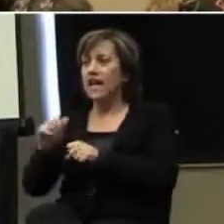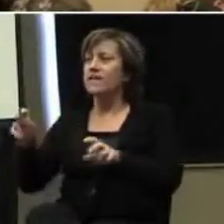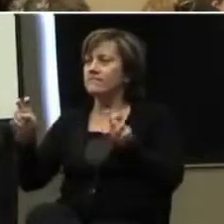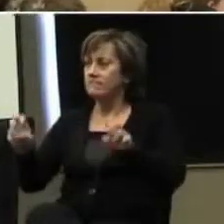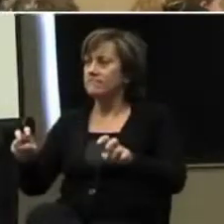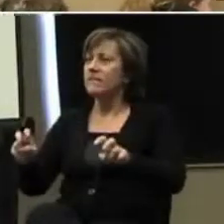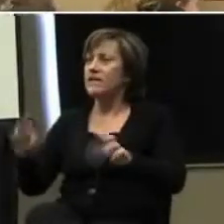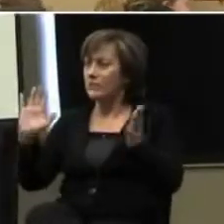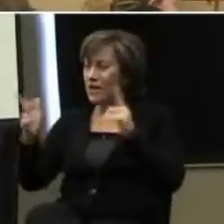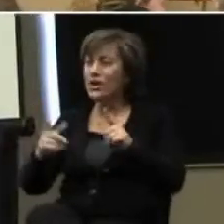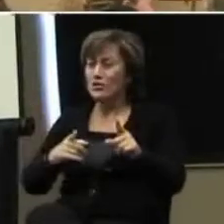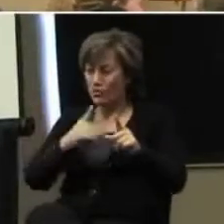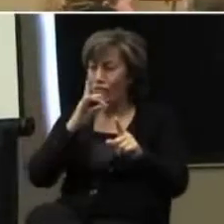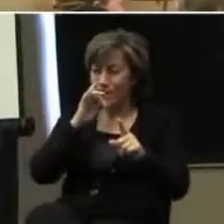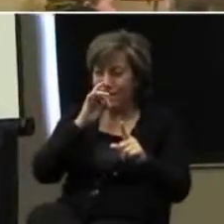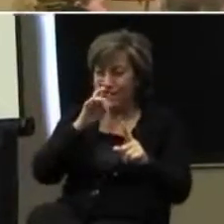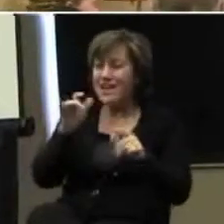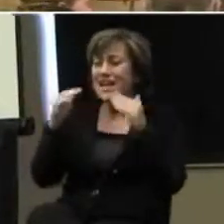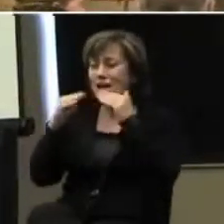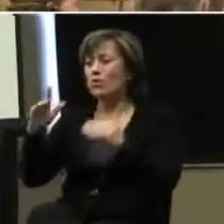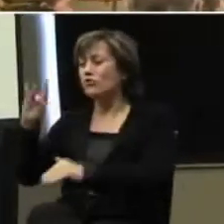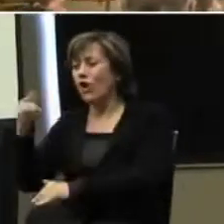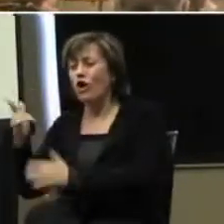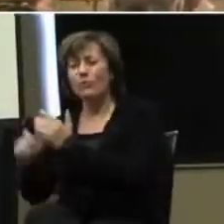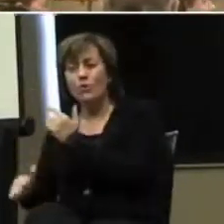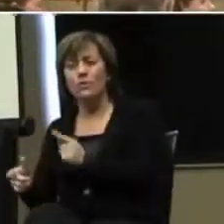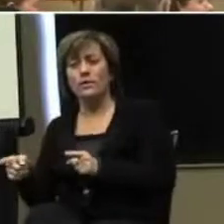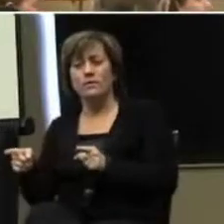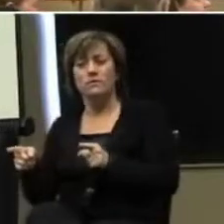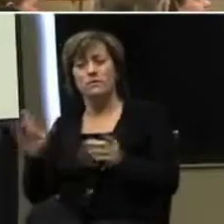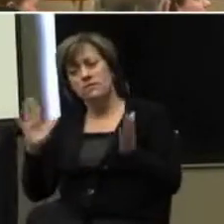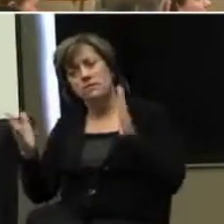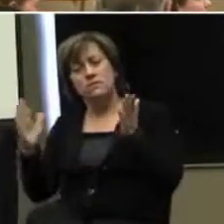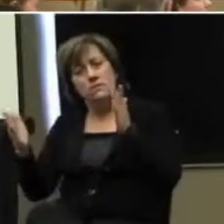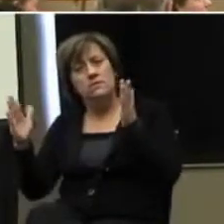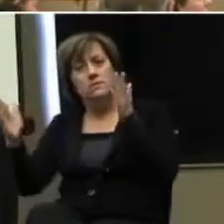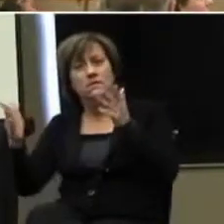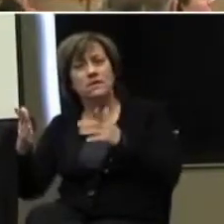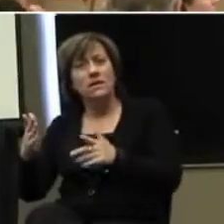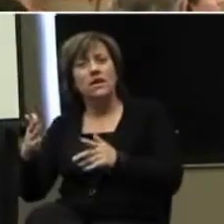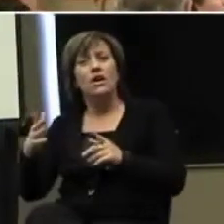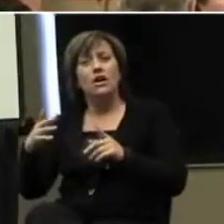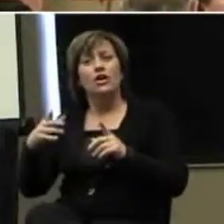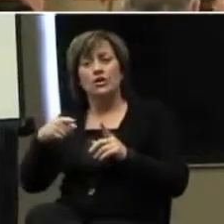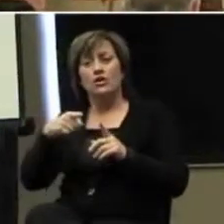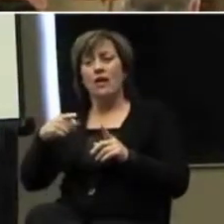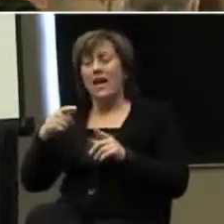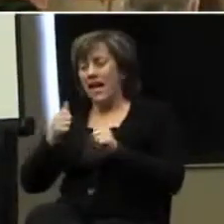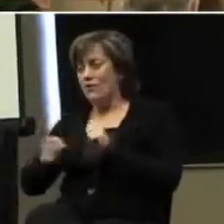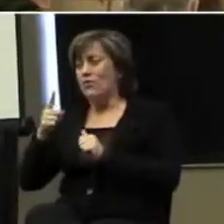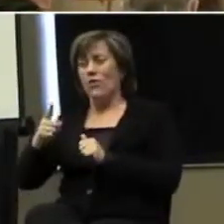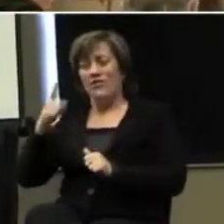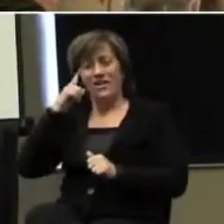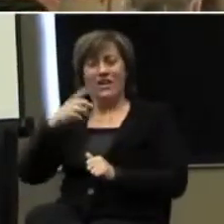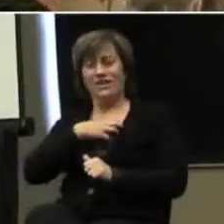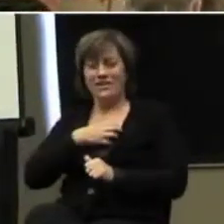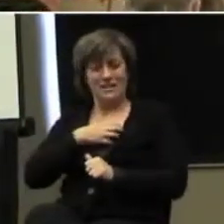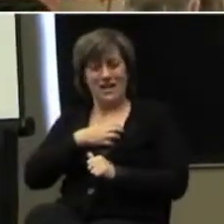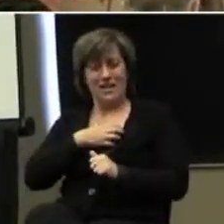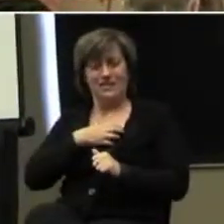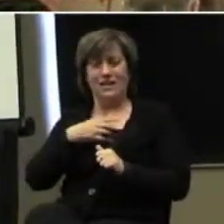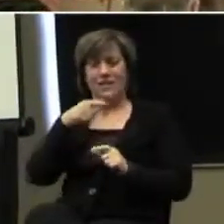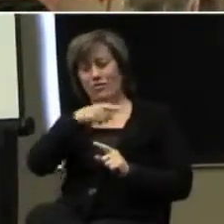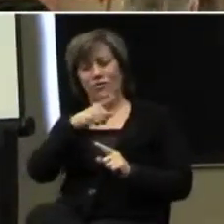down and you say, picking your nose equals dog poop. It's that gross to everyone else in here. Okay.